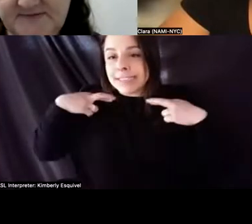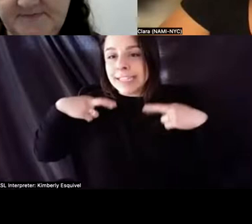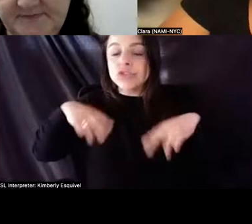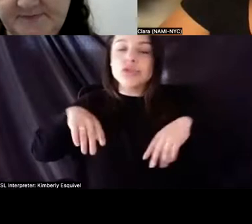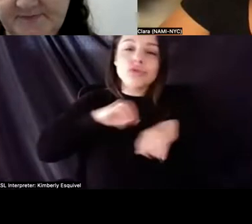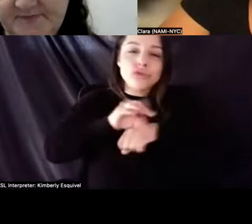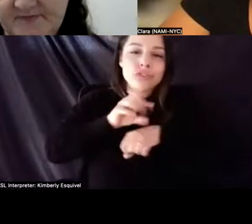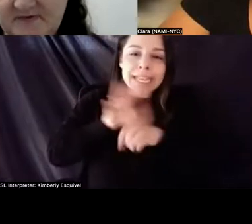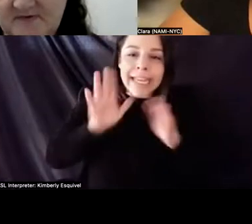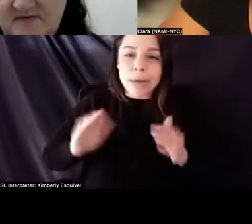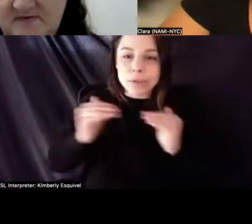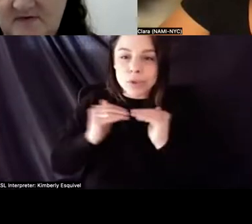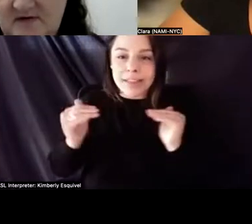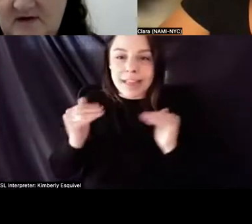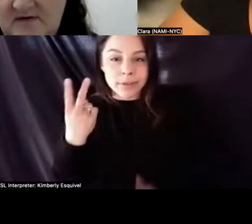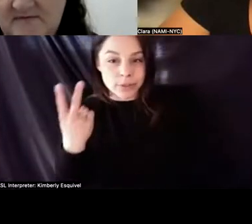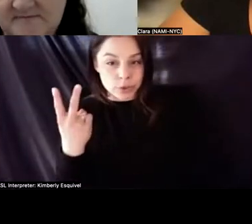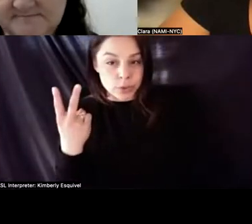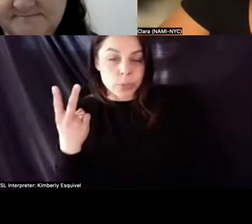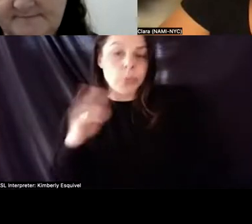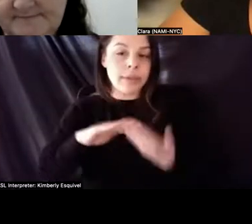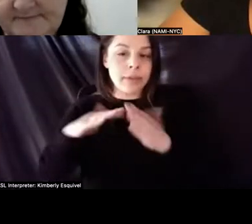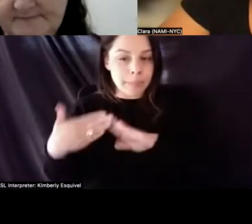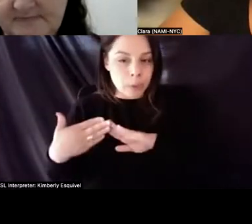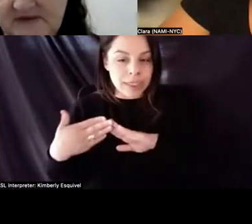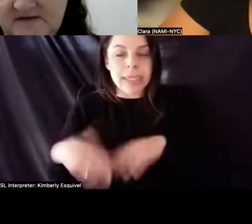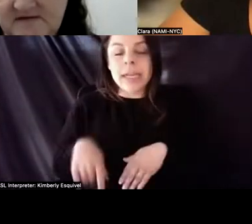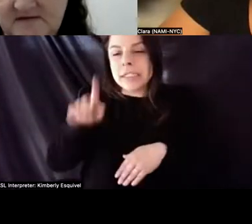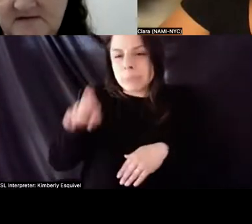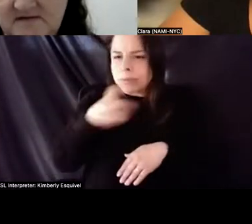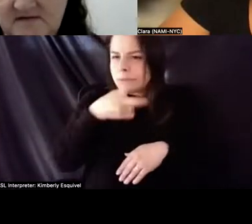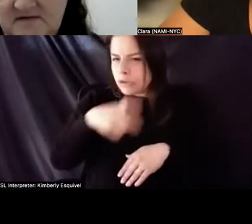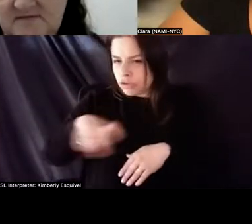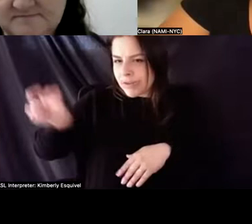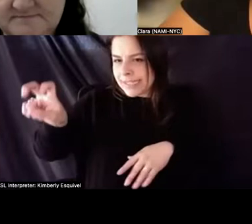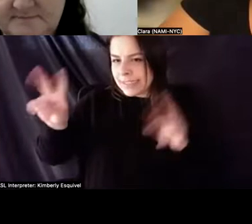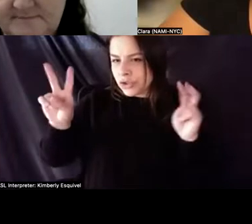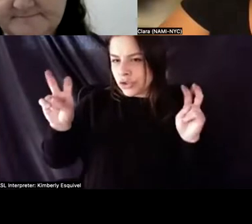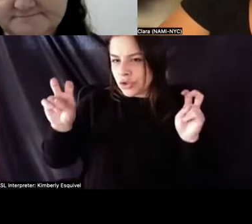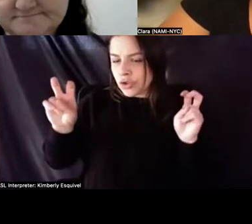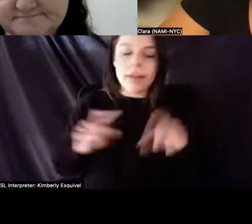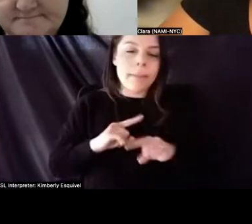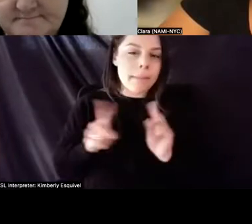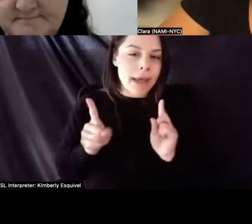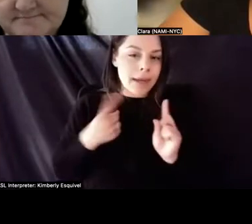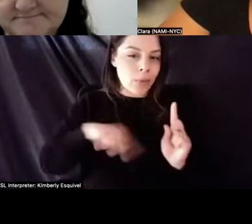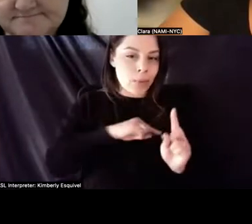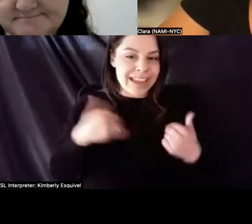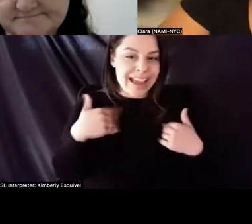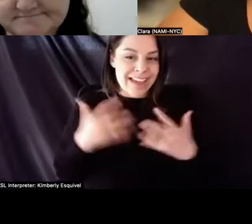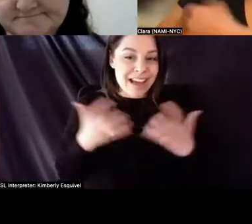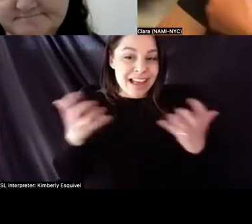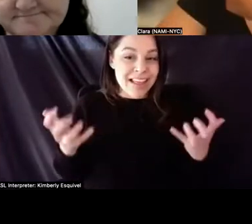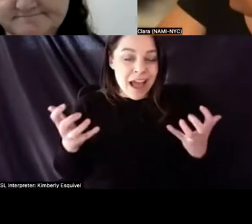um, community residents, and it's supposed to be transitional. Um, but we have a lot of